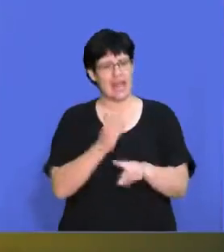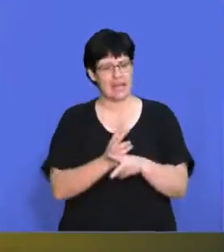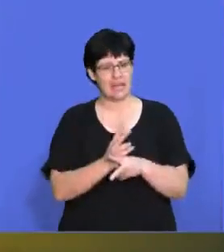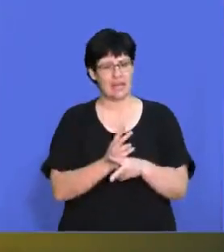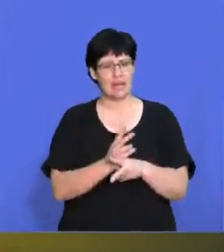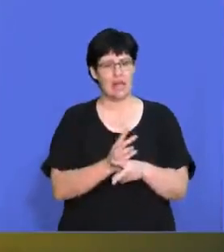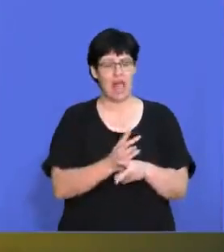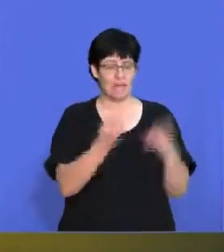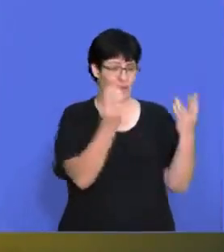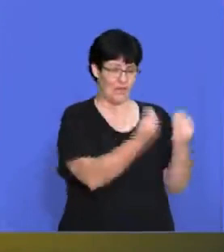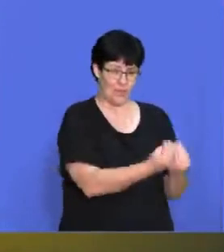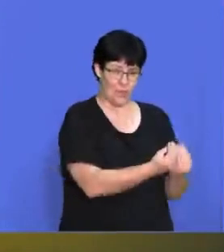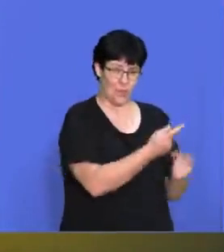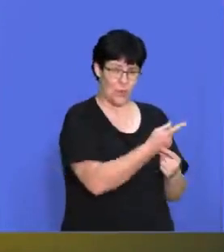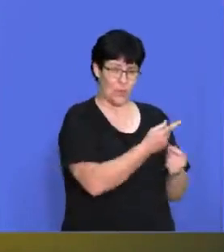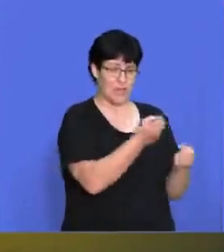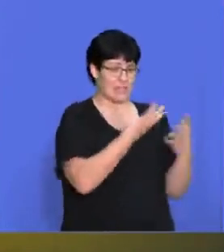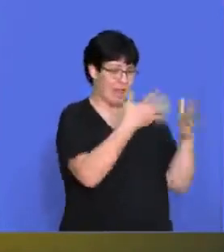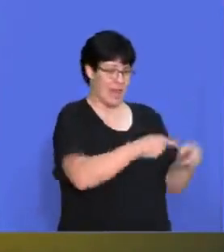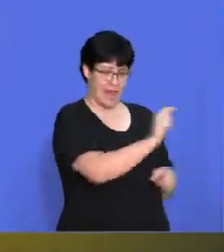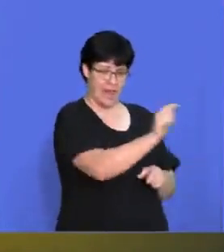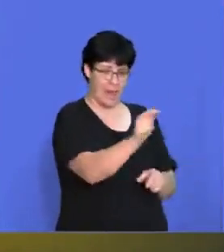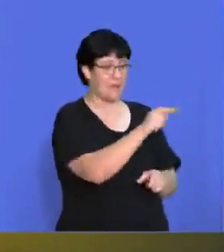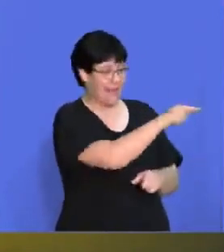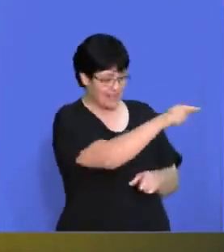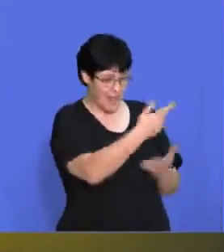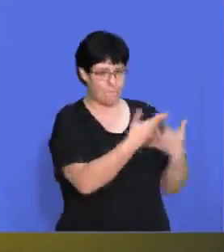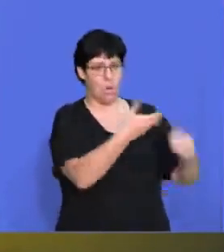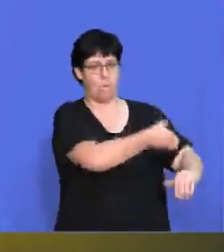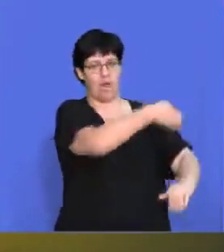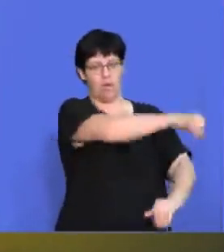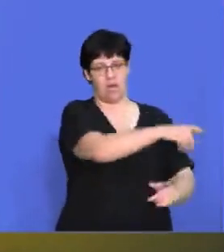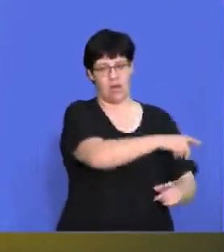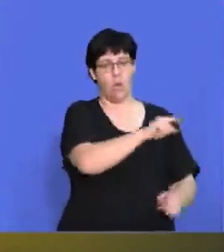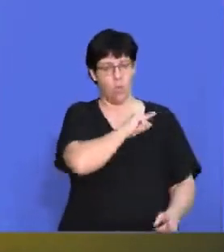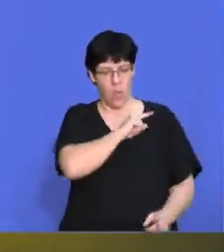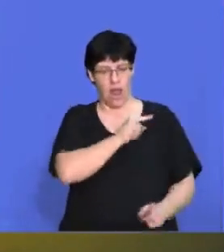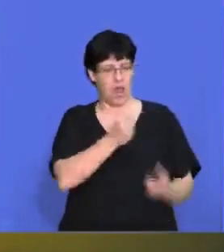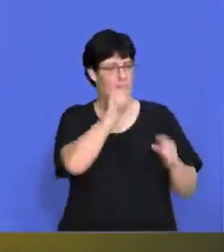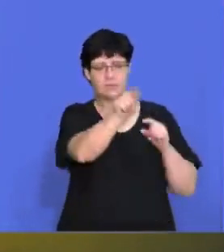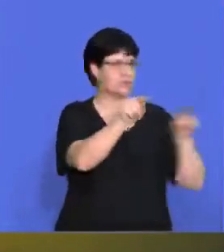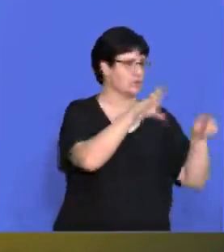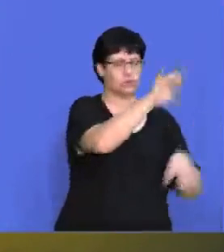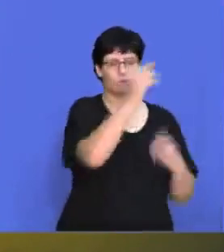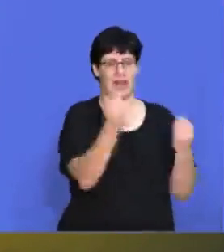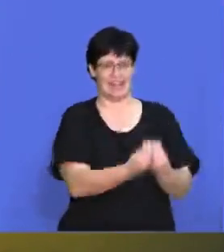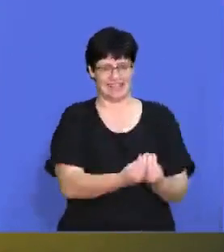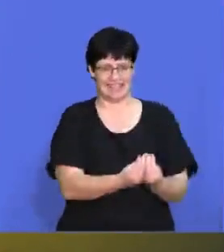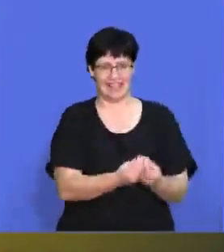The supplier is, the more powerful they are going to be. If there's a smaller number of suppliers,